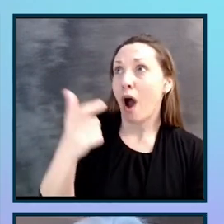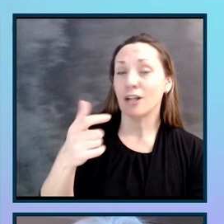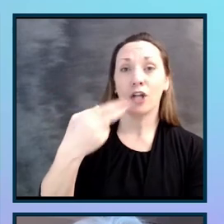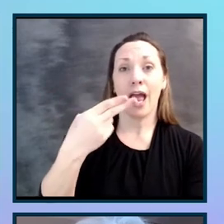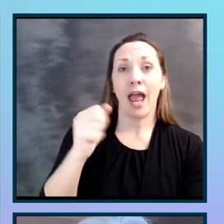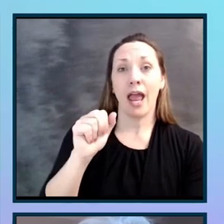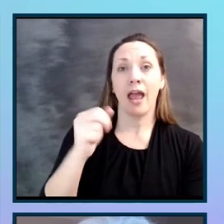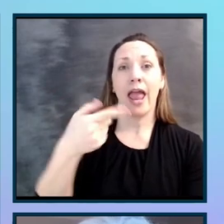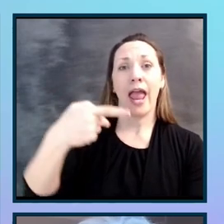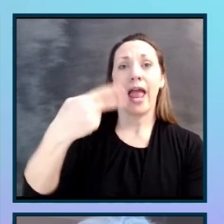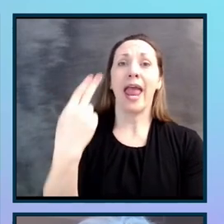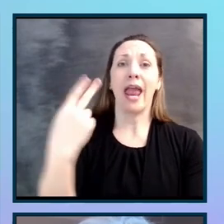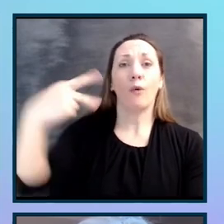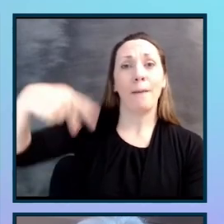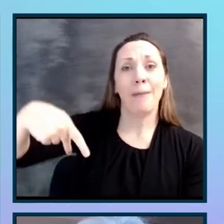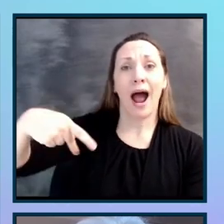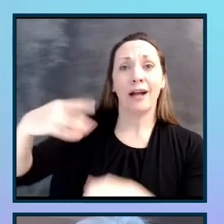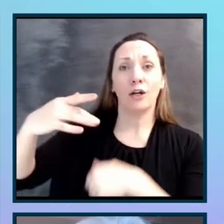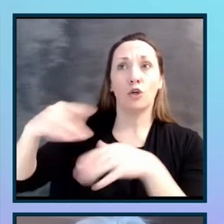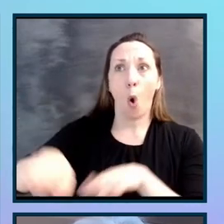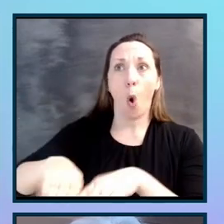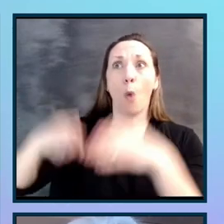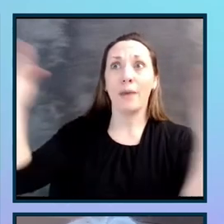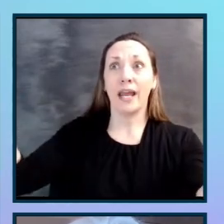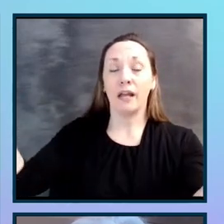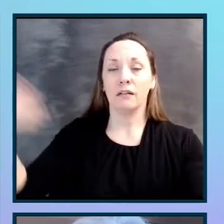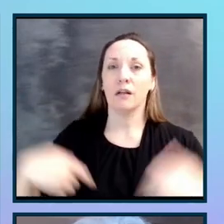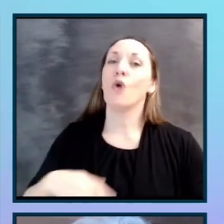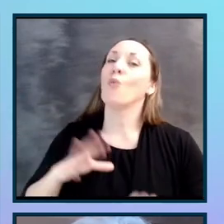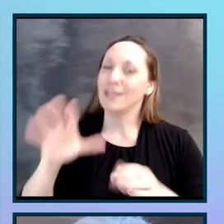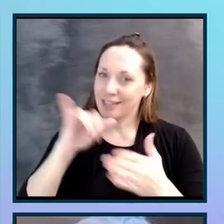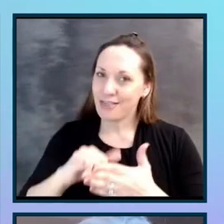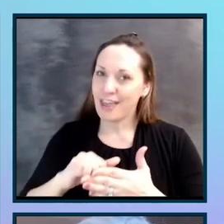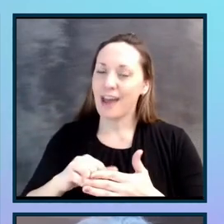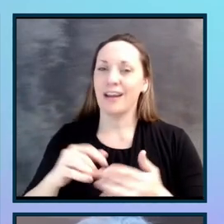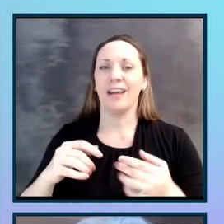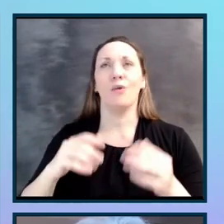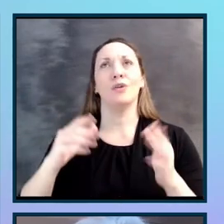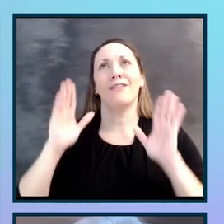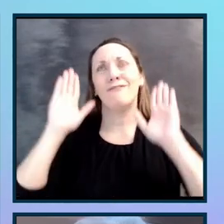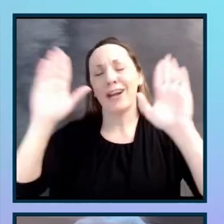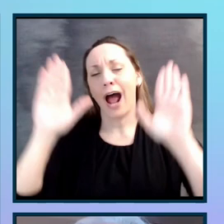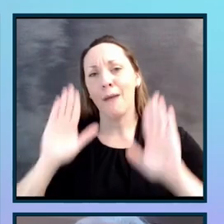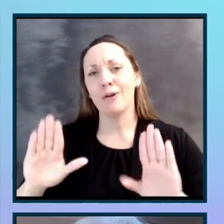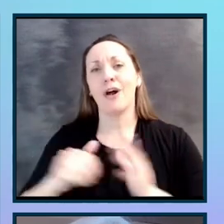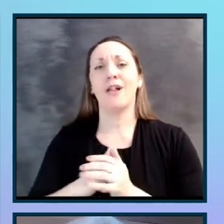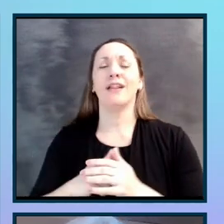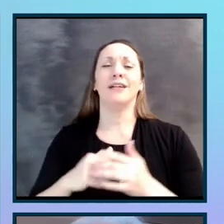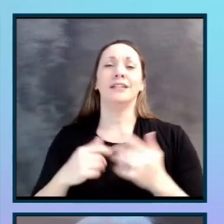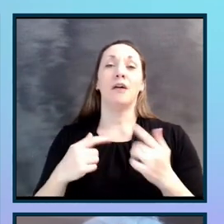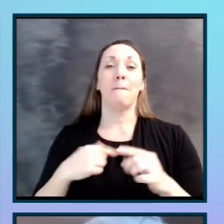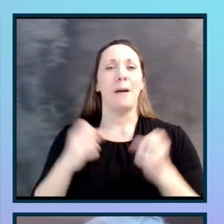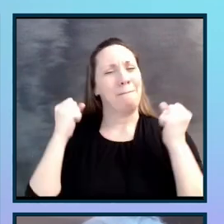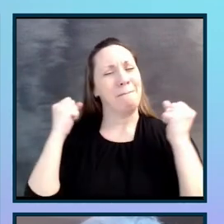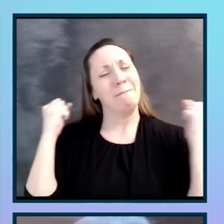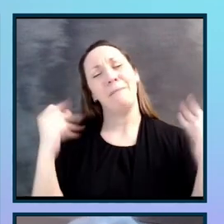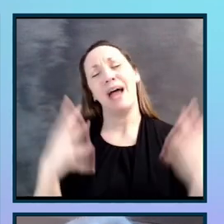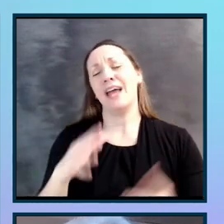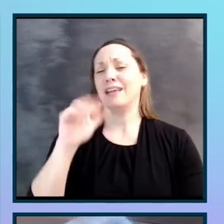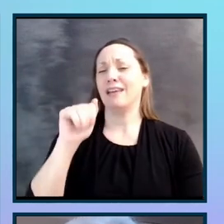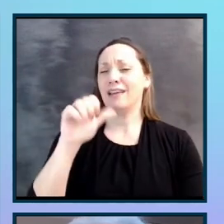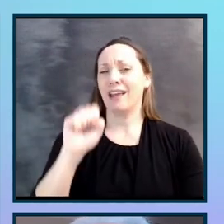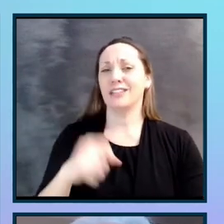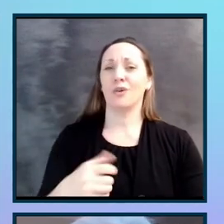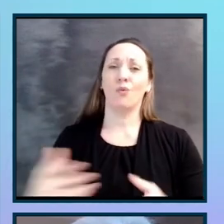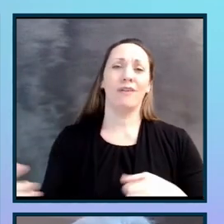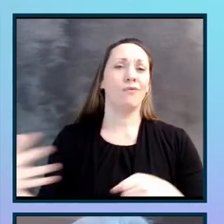We did. It was phenomenal. It led to a full national rollout. But so many cases. We wanted thousands of talking